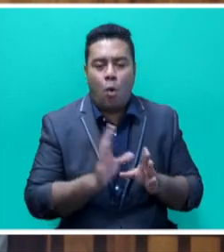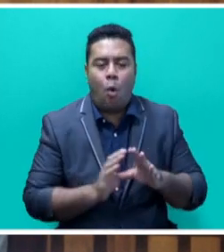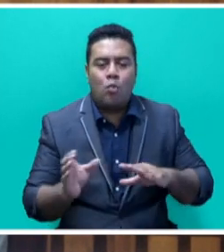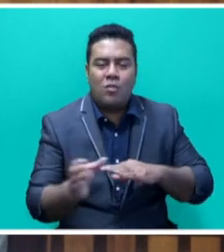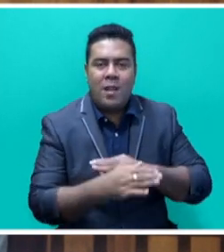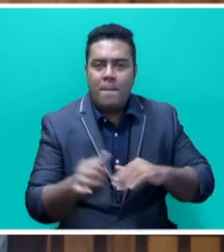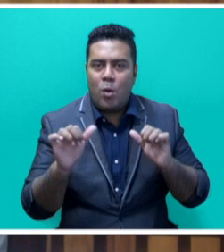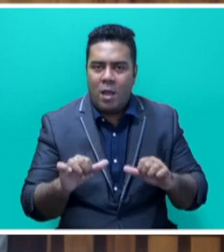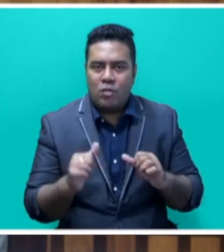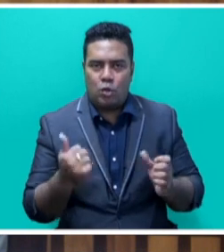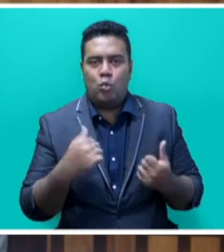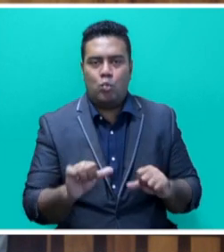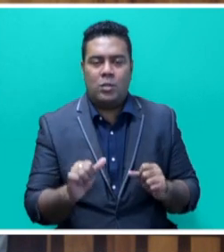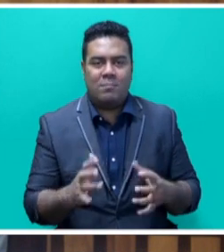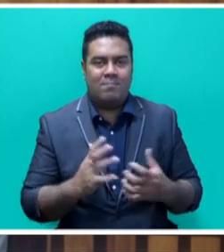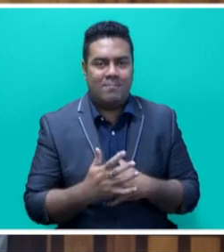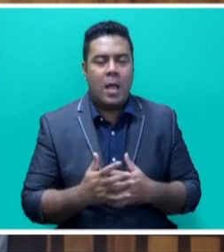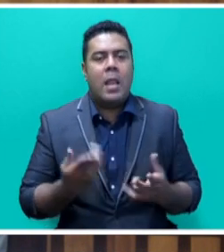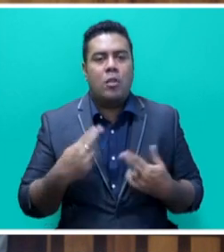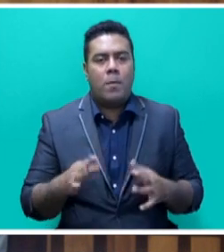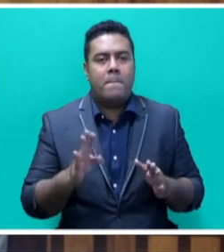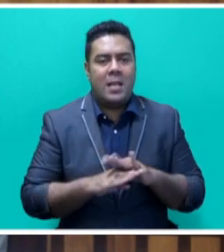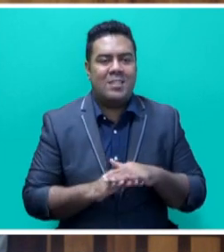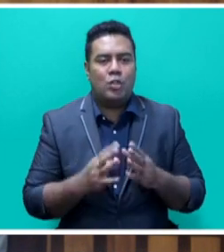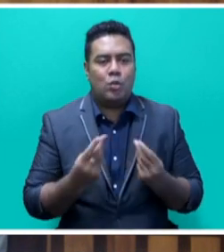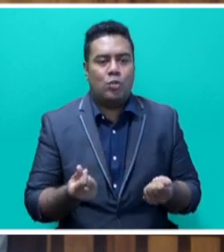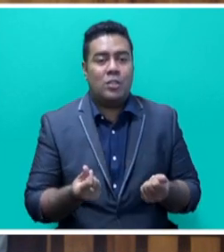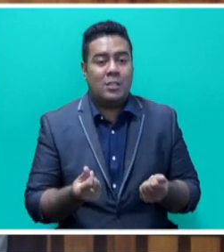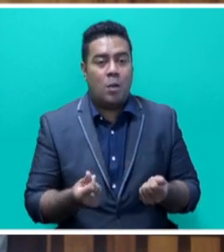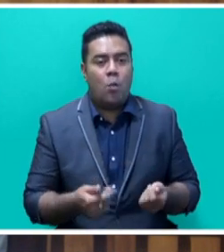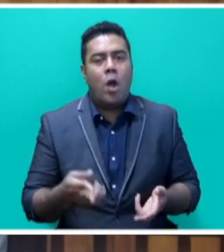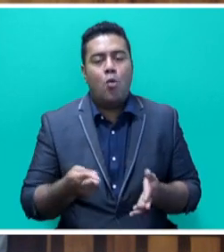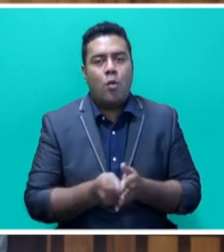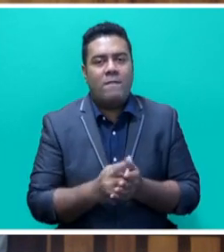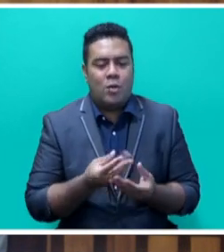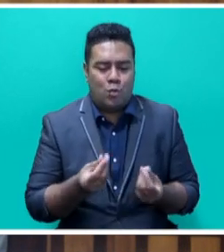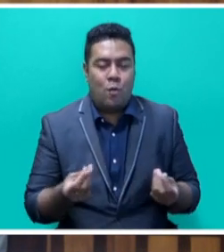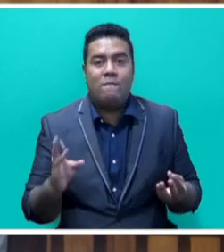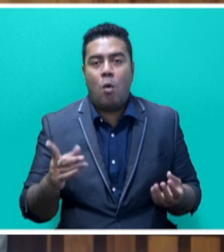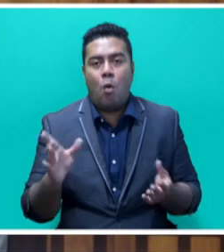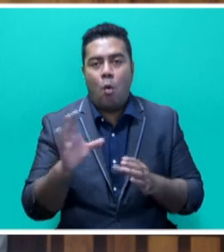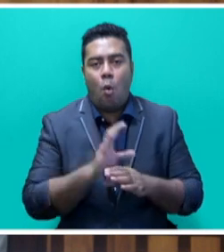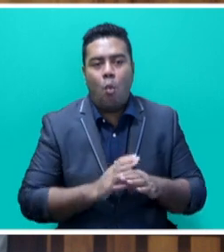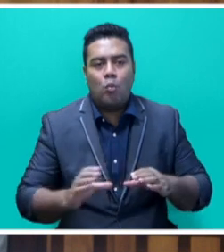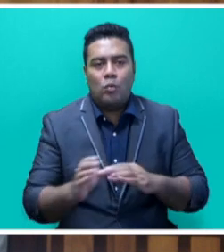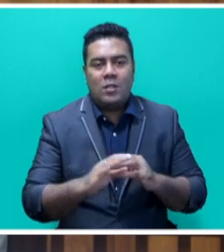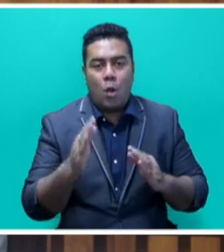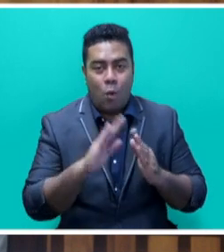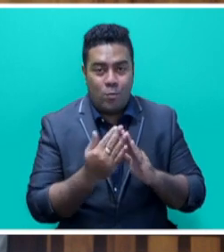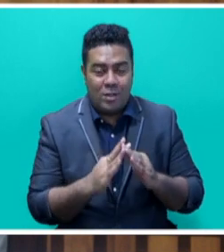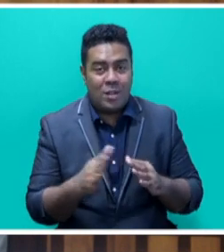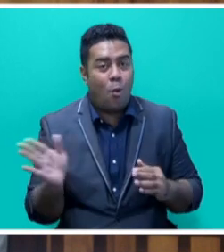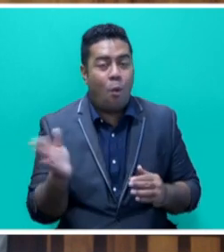using integrated nature-based solutions expected to generate revenue for coastal communities. All of this, Mr. Speaker,